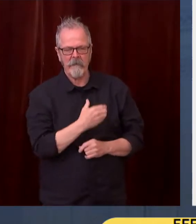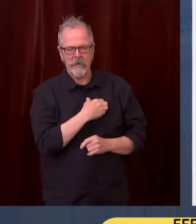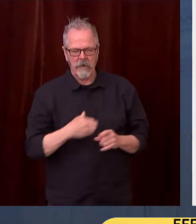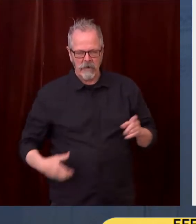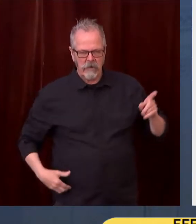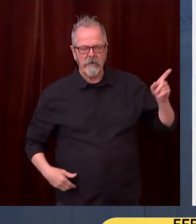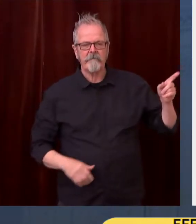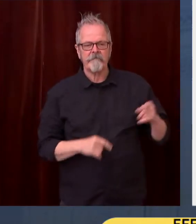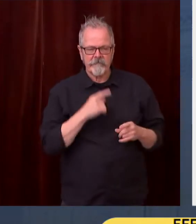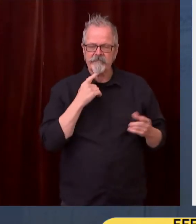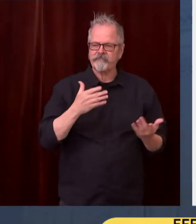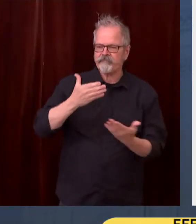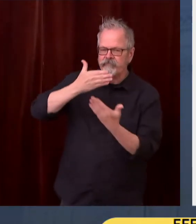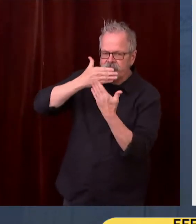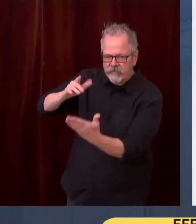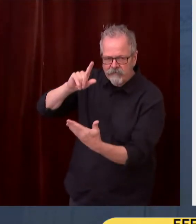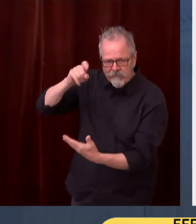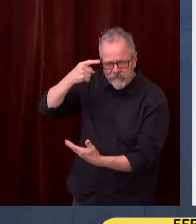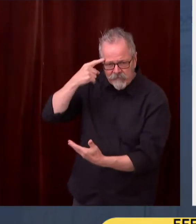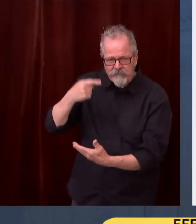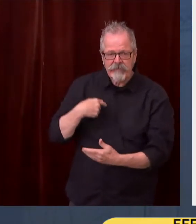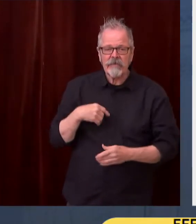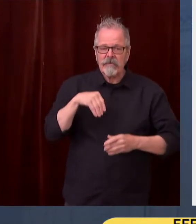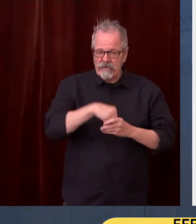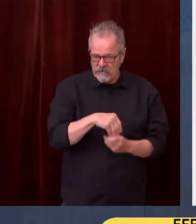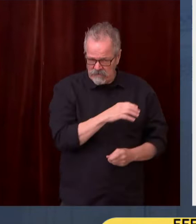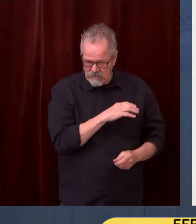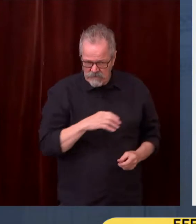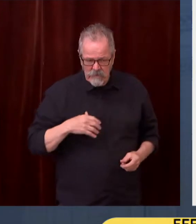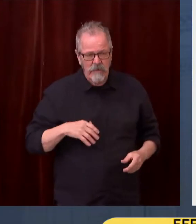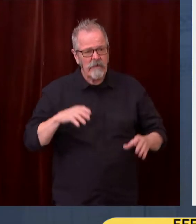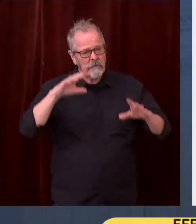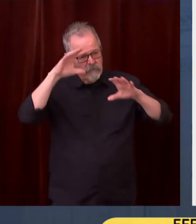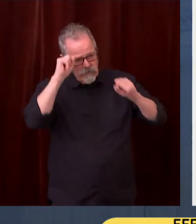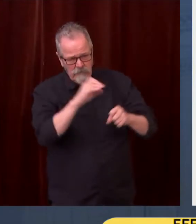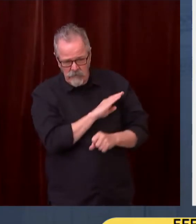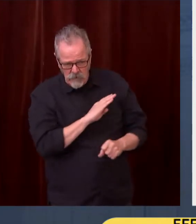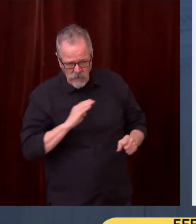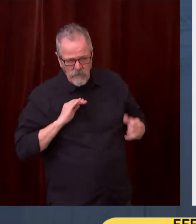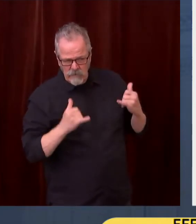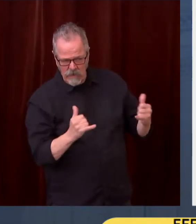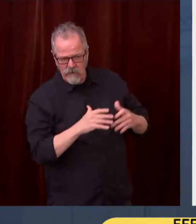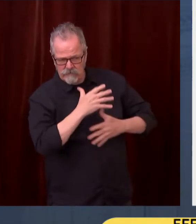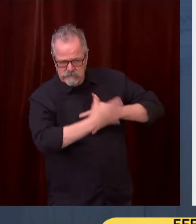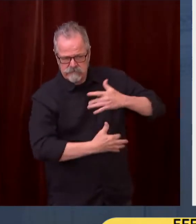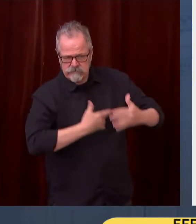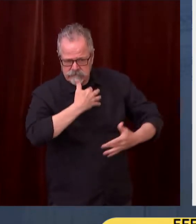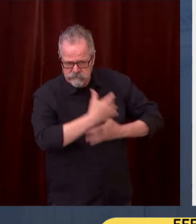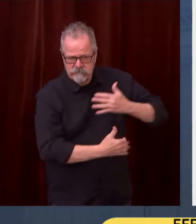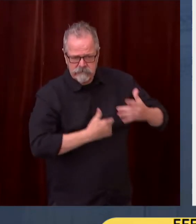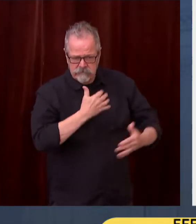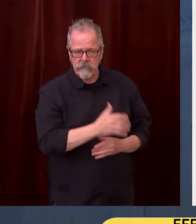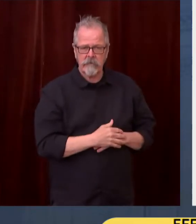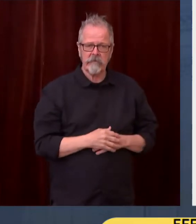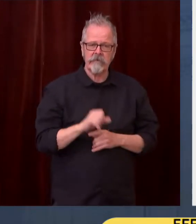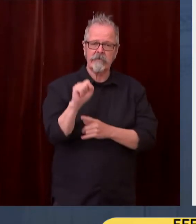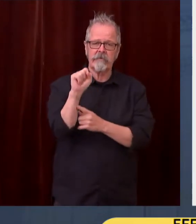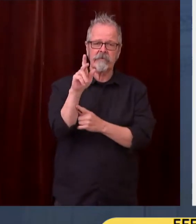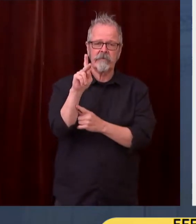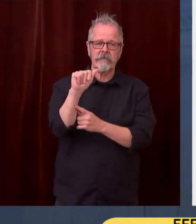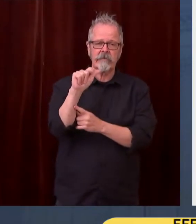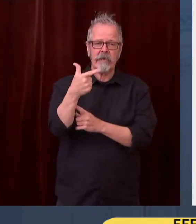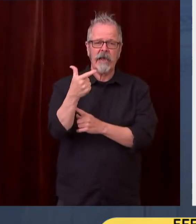In fact, just today, the Skagit Valley Herald reported that the median house price in Skagit is over